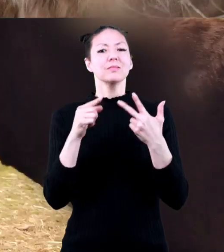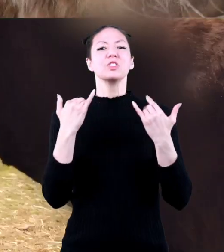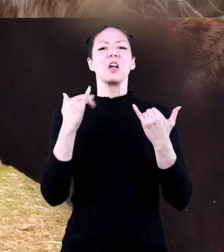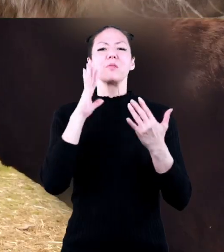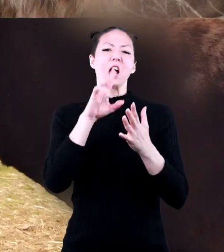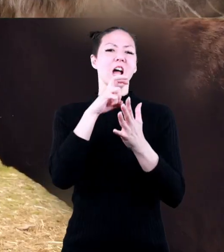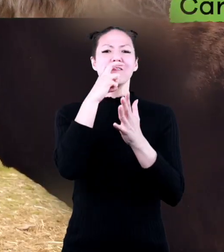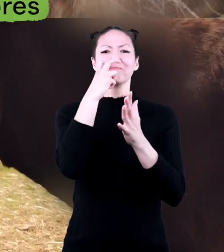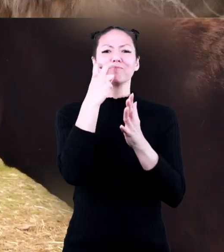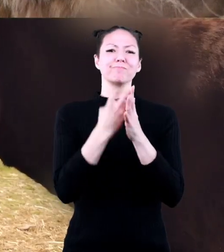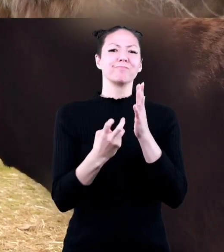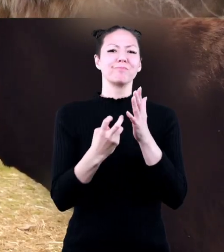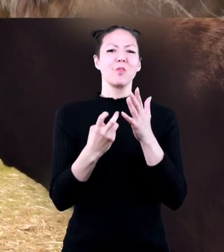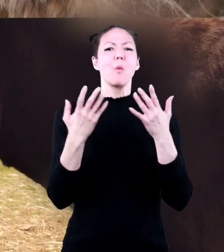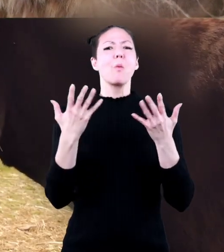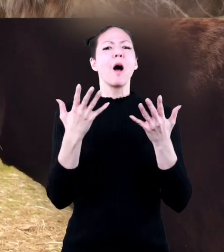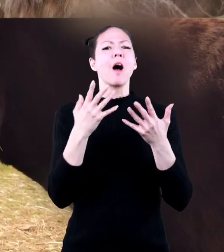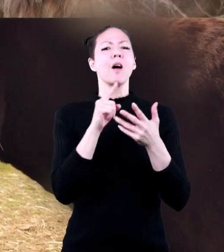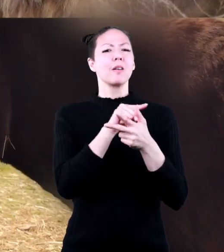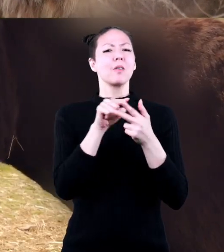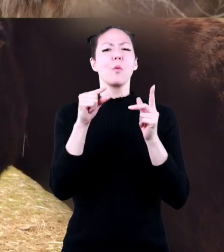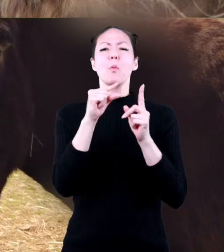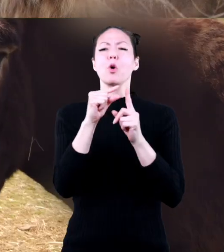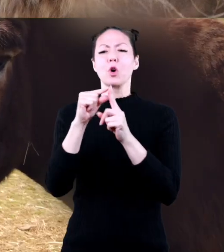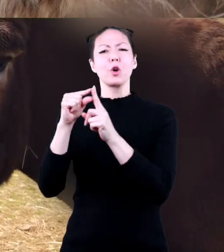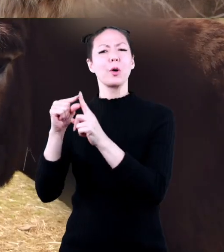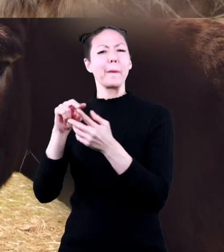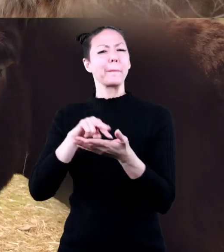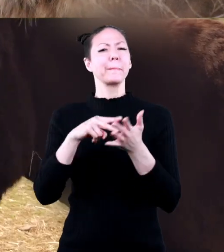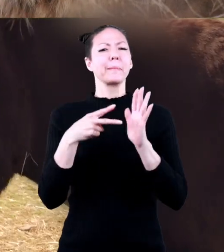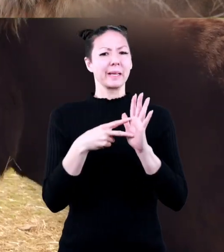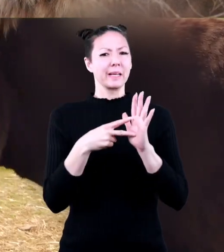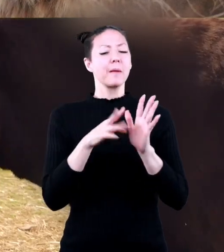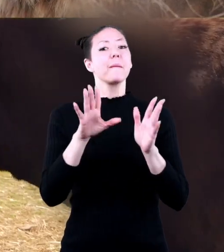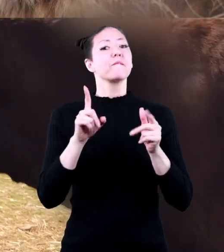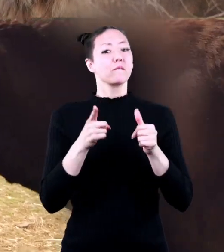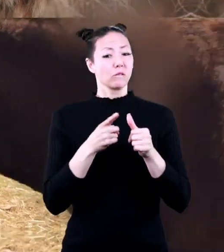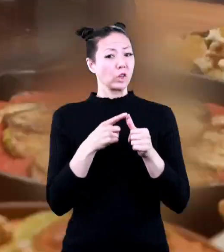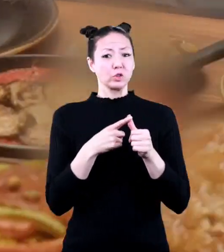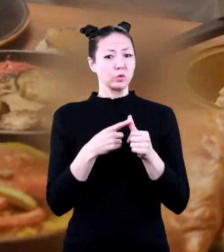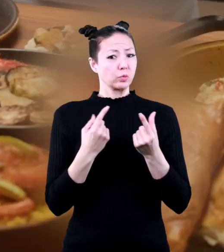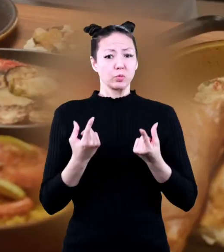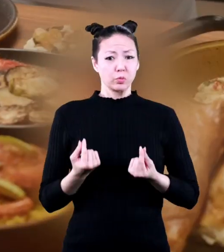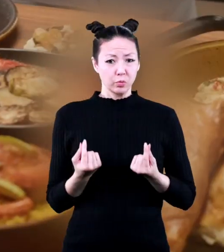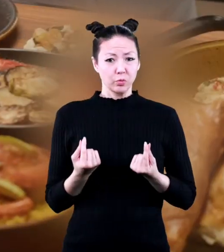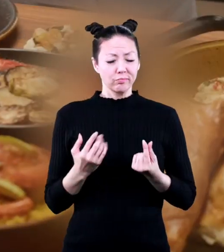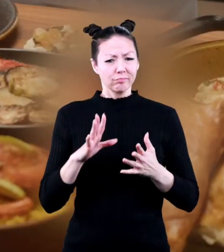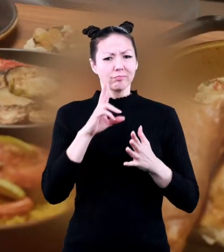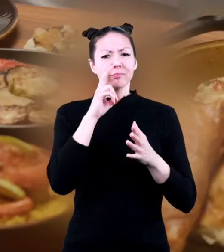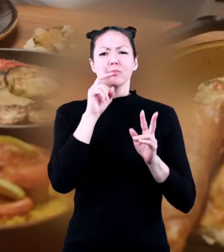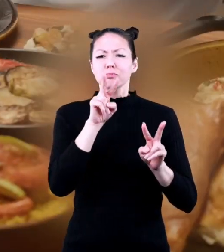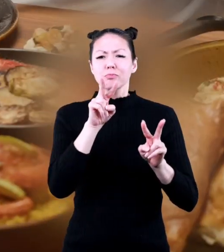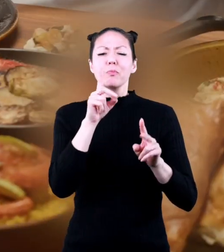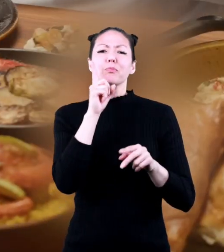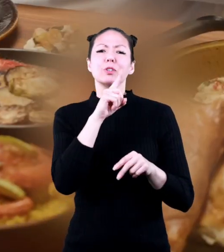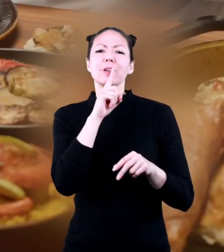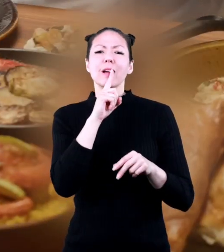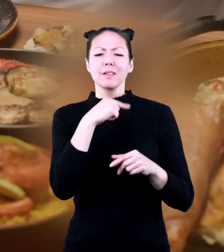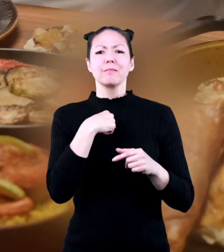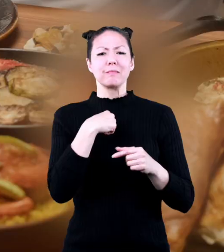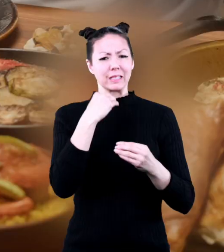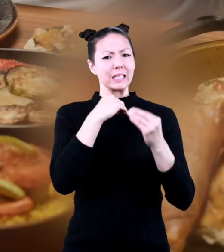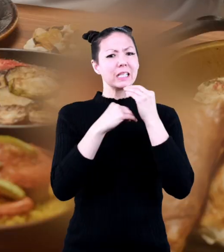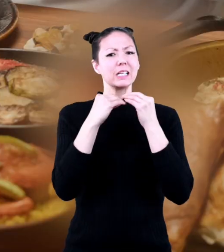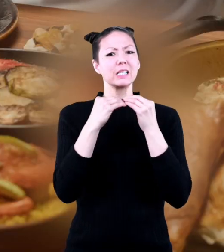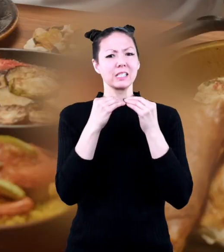Today, we are going to talk about what each of these words mean. But first, let's quickly pretend